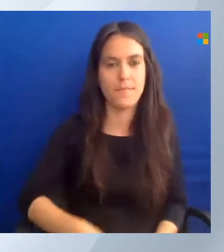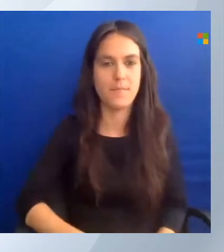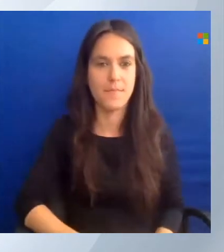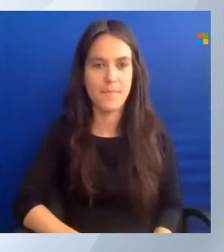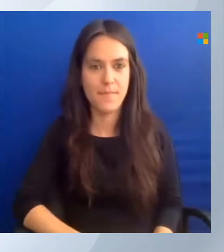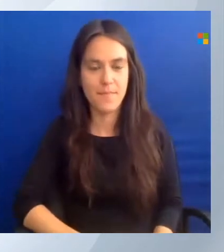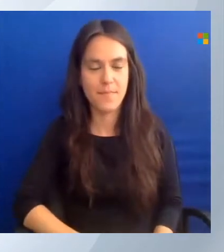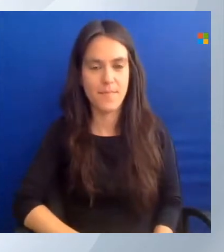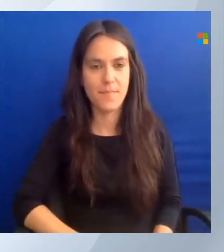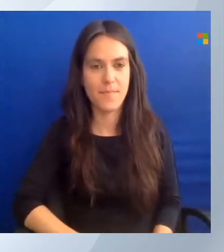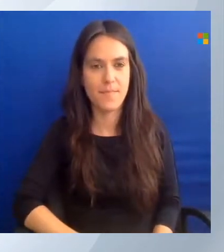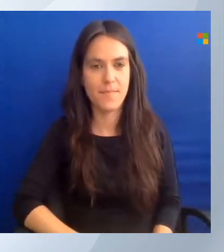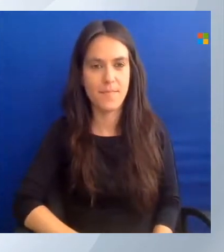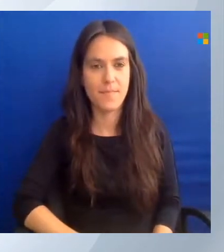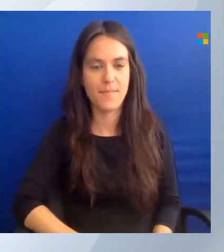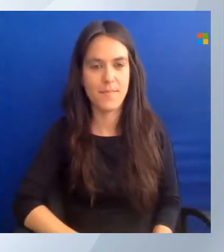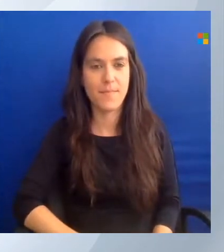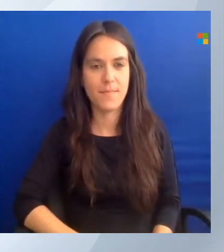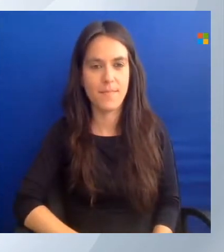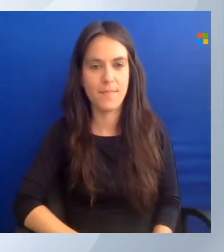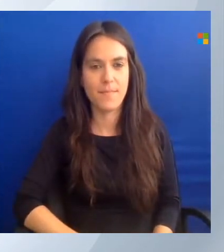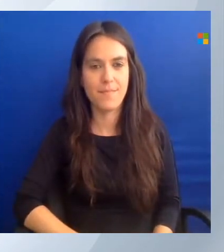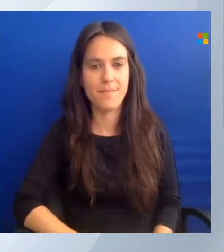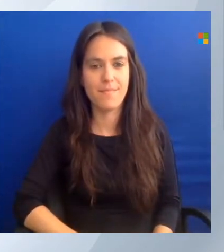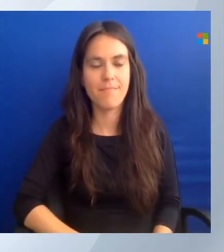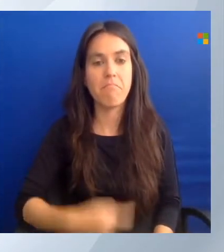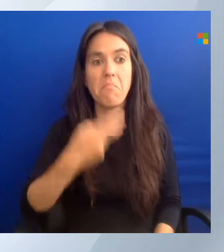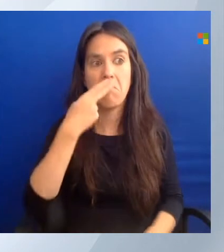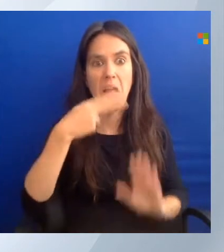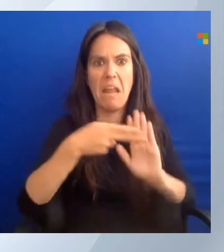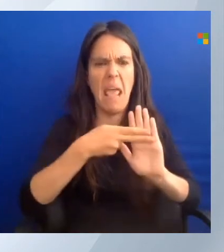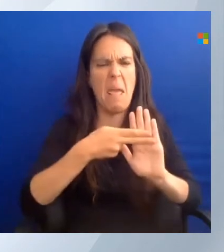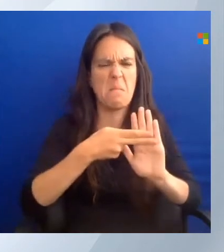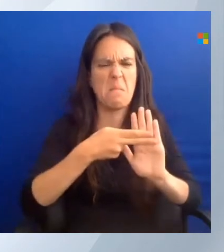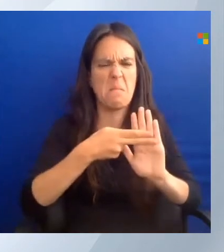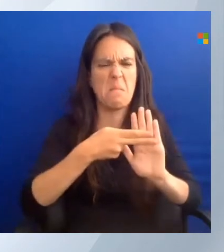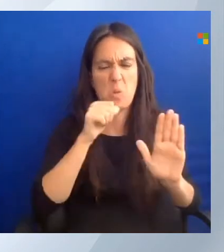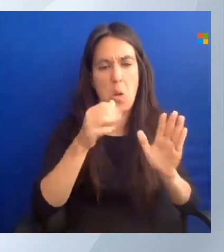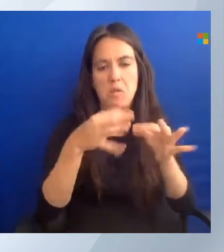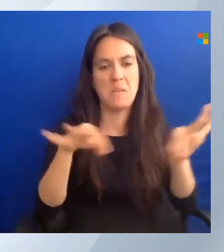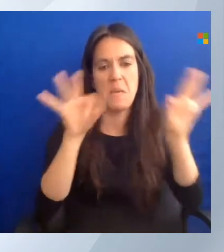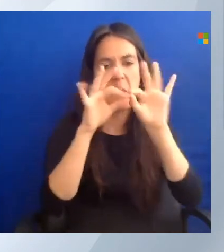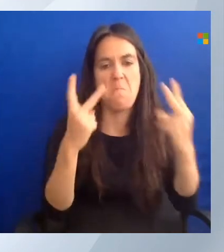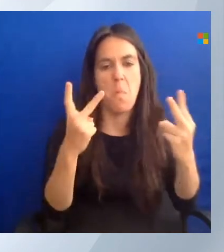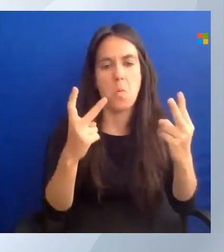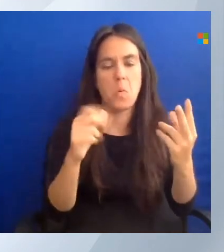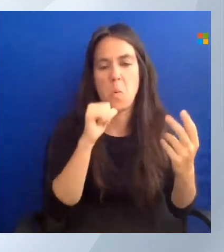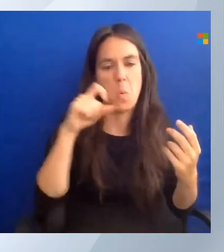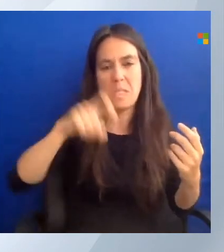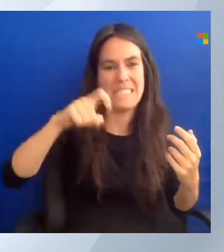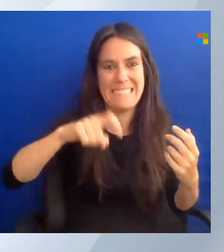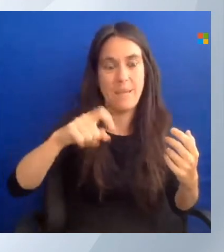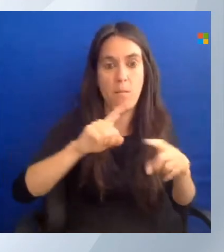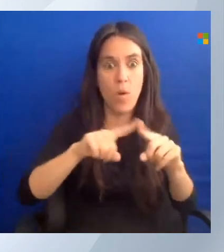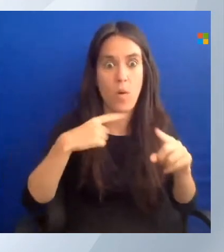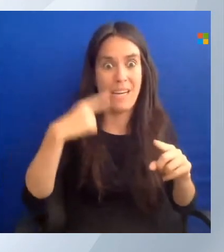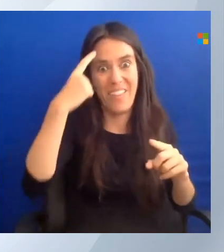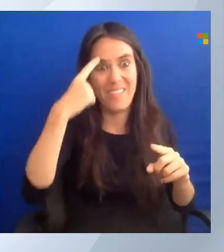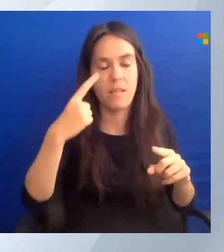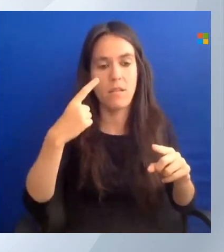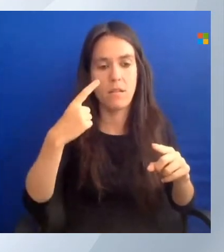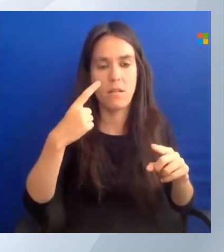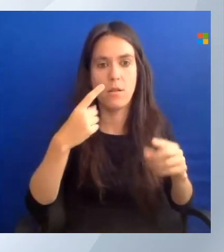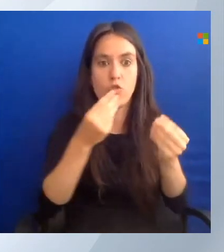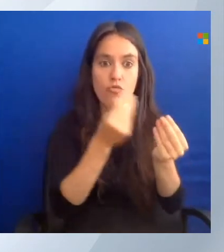And the name is not actually important. It's not mandatory, but I do need the resource group name. So I'll